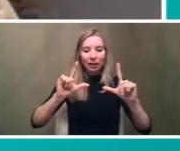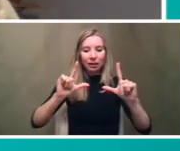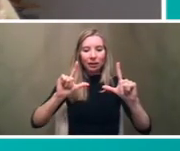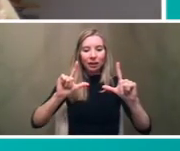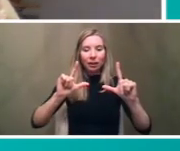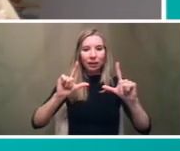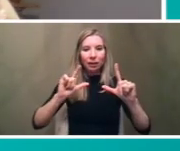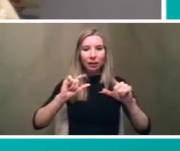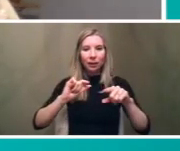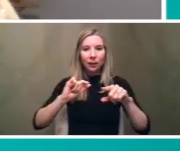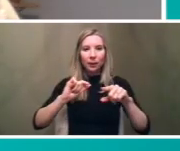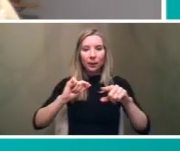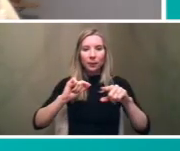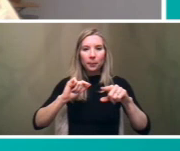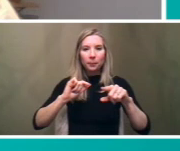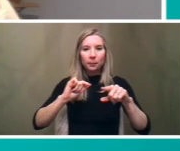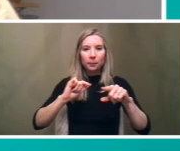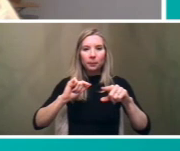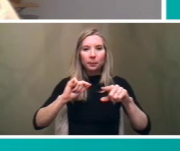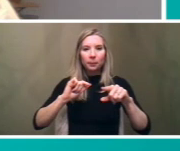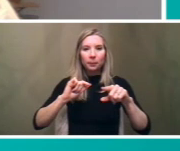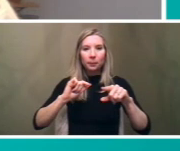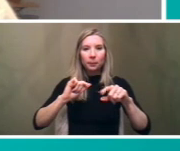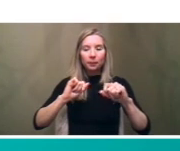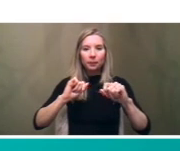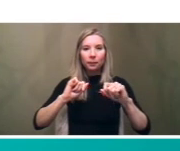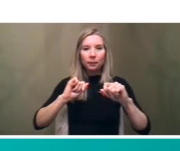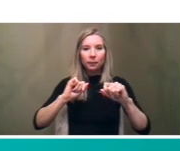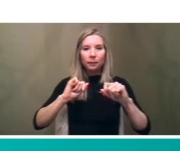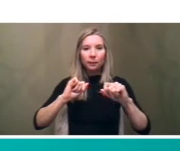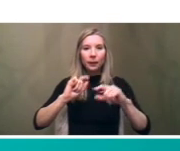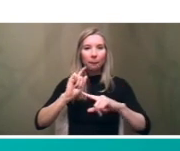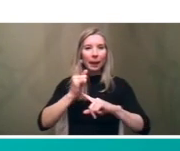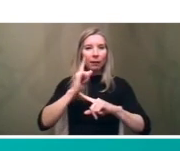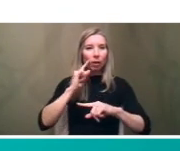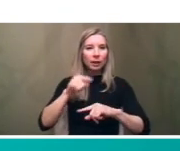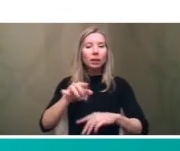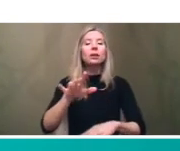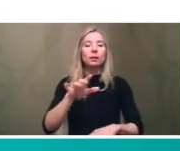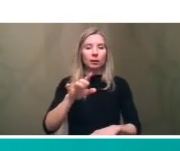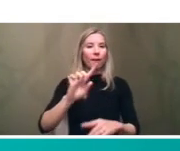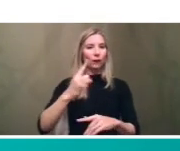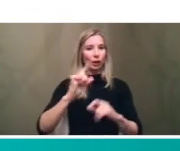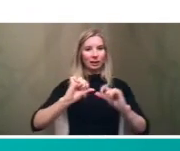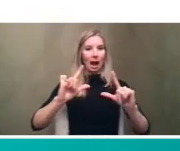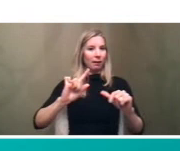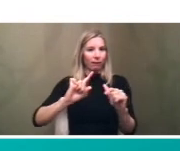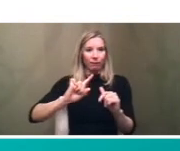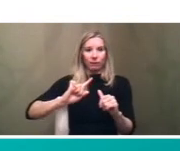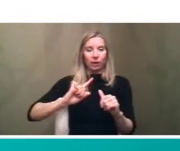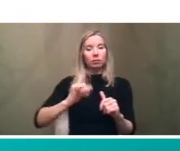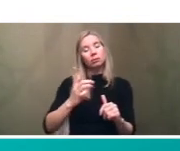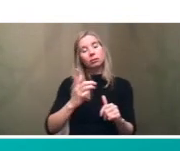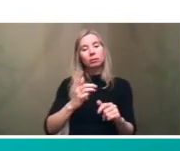i'll give a minute for that um so the very first slide oh well you can